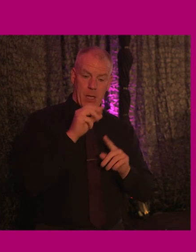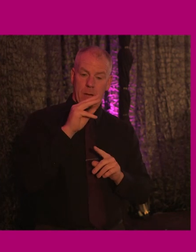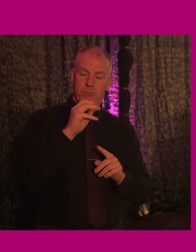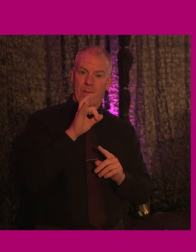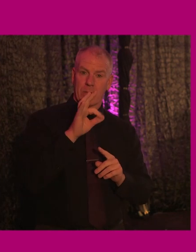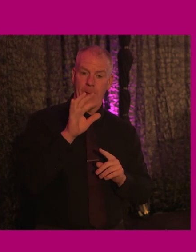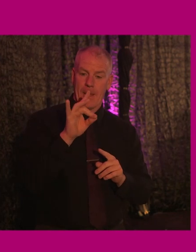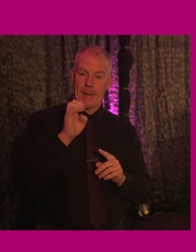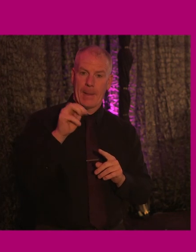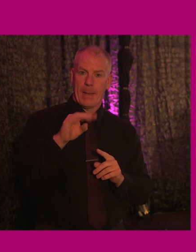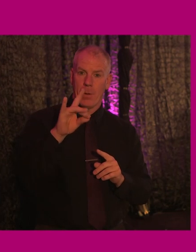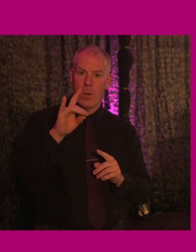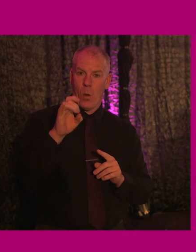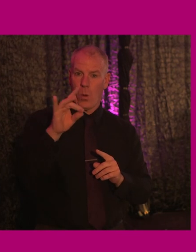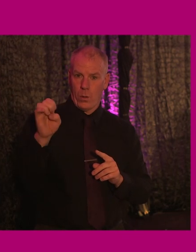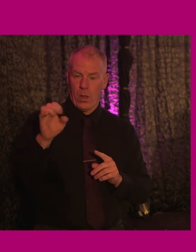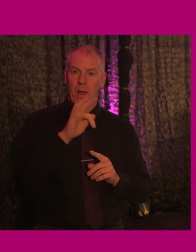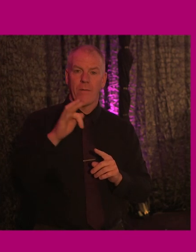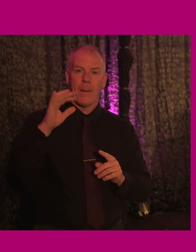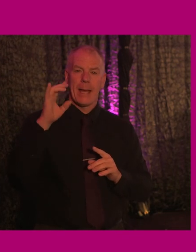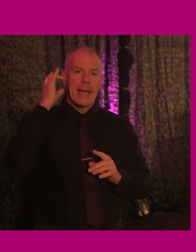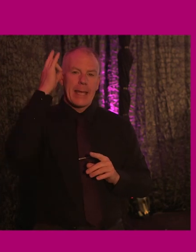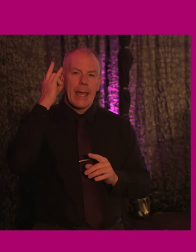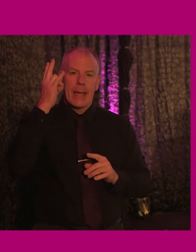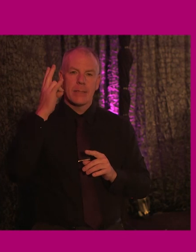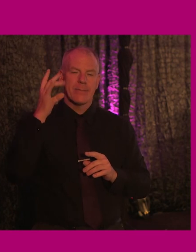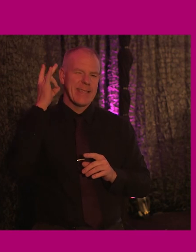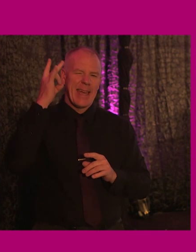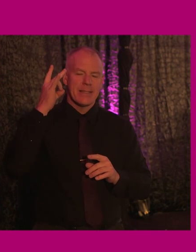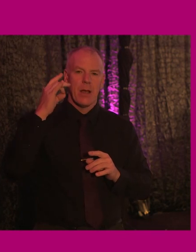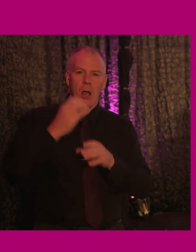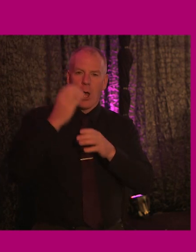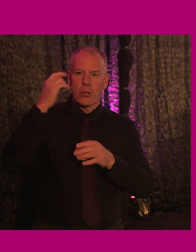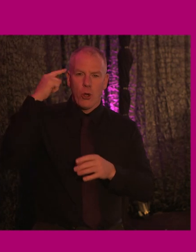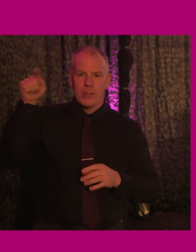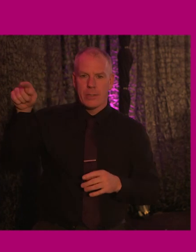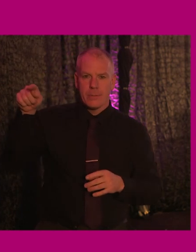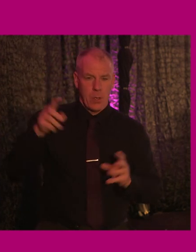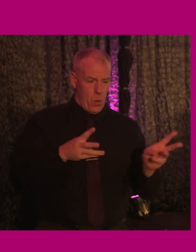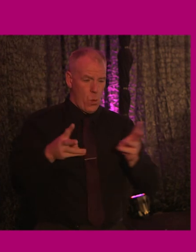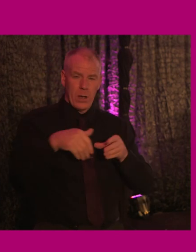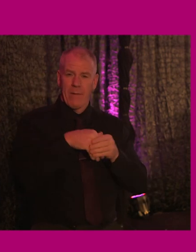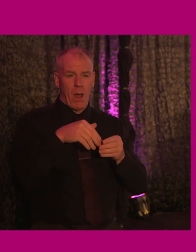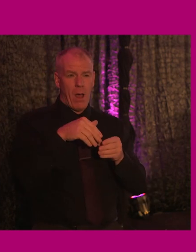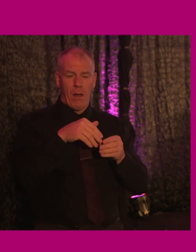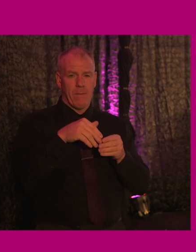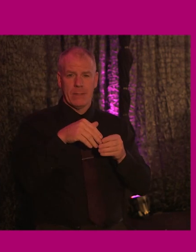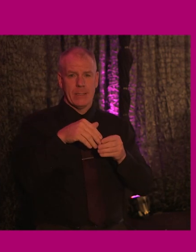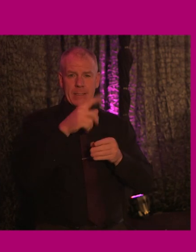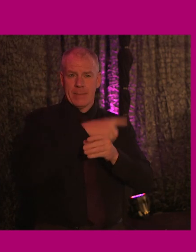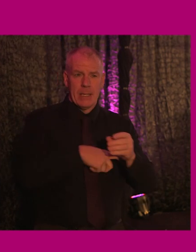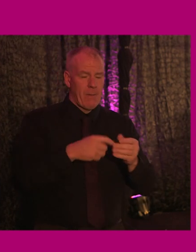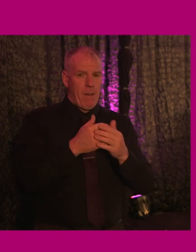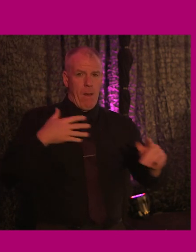Kim Huck from King's College in London. Kim has been working in this space for quite a while, I think it's fair to say.